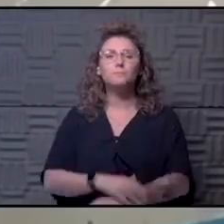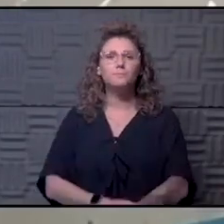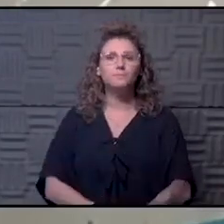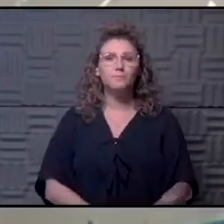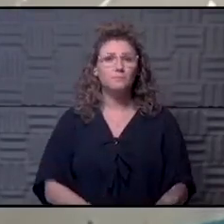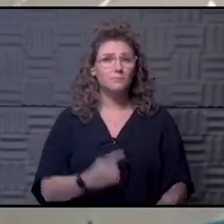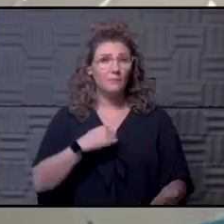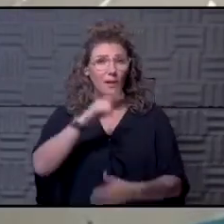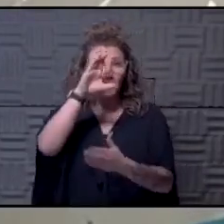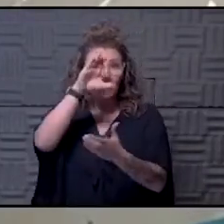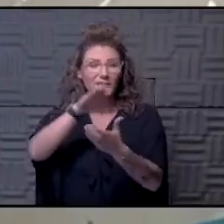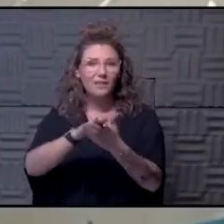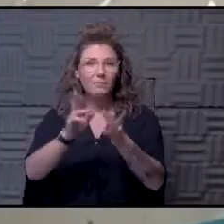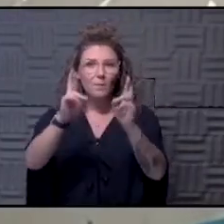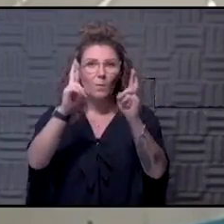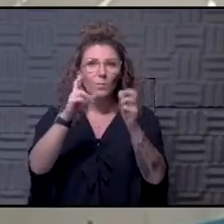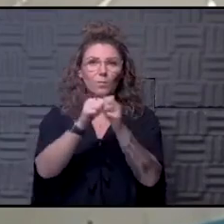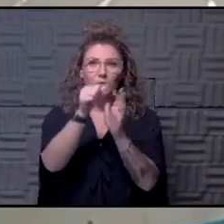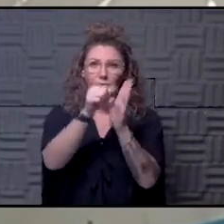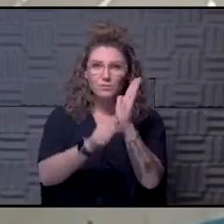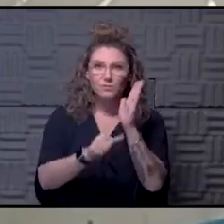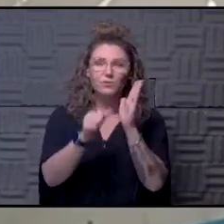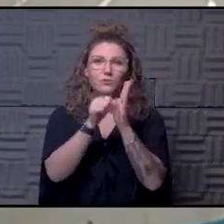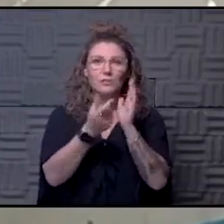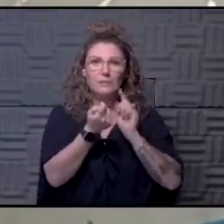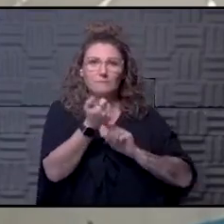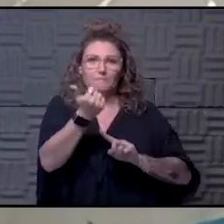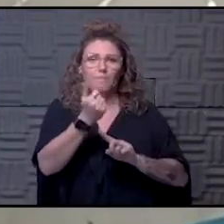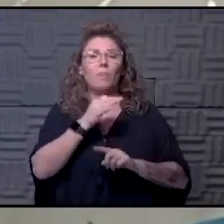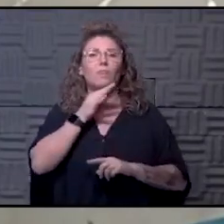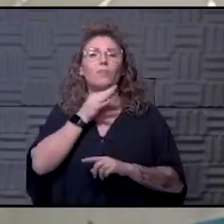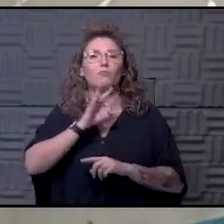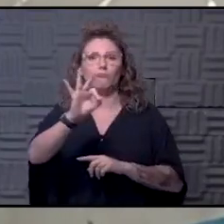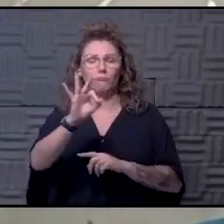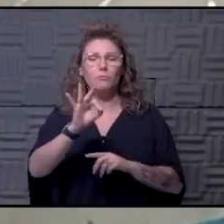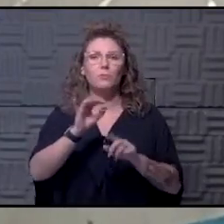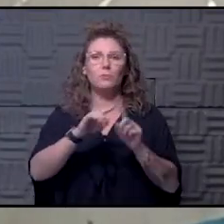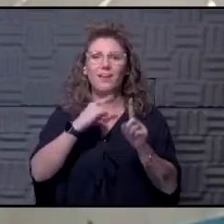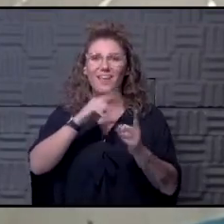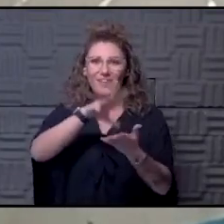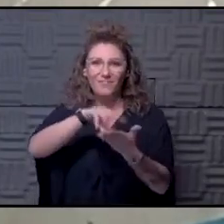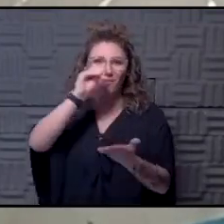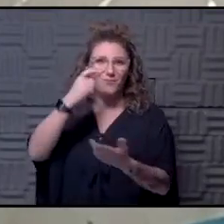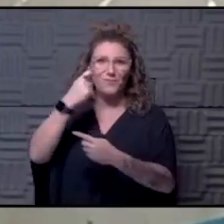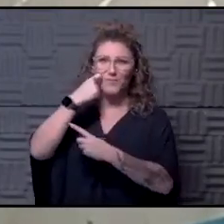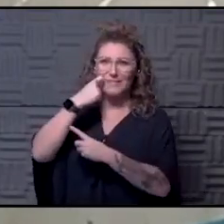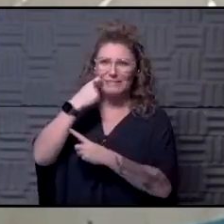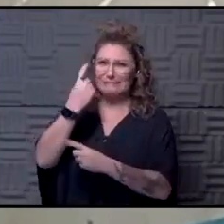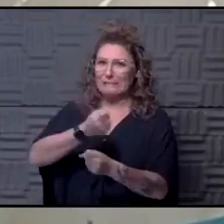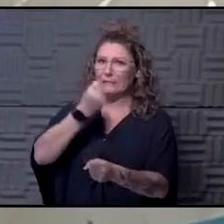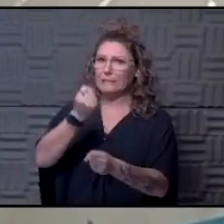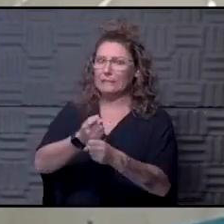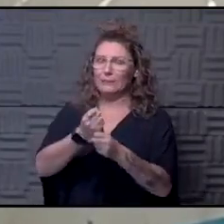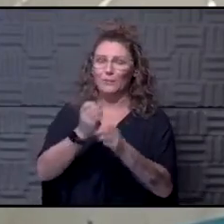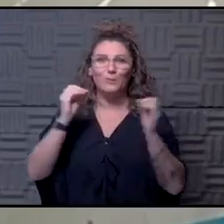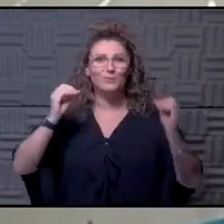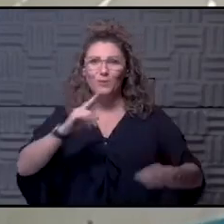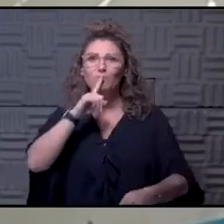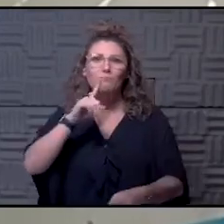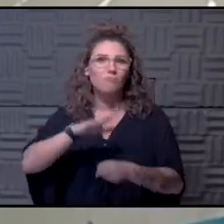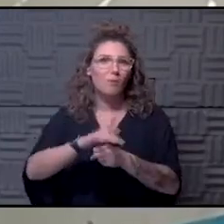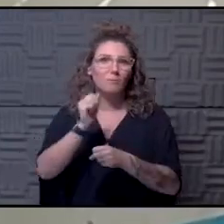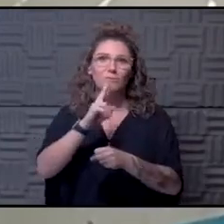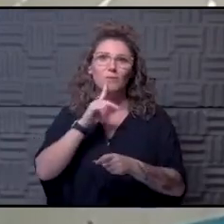I believe that's the hope with the surgery is to get me off of it. But I think I've learned in the last year, there's not really any promises or guarantees.